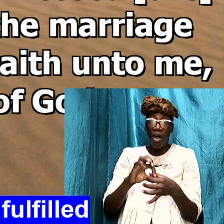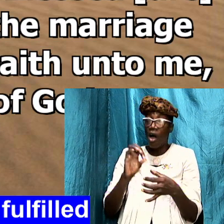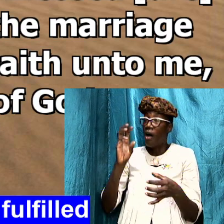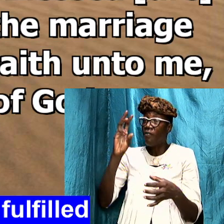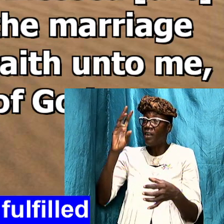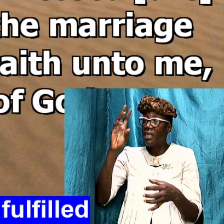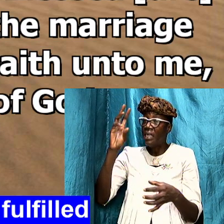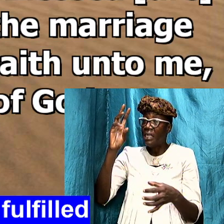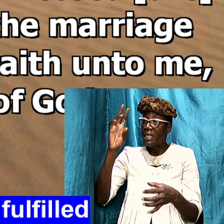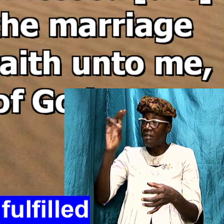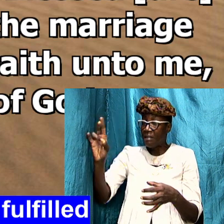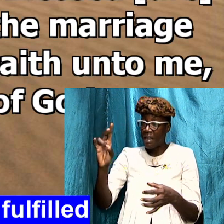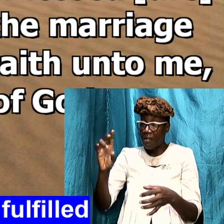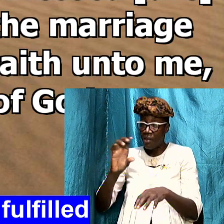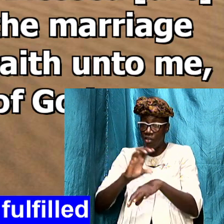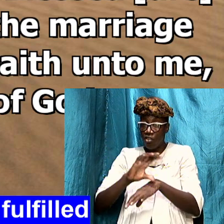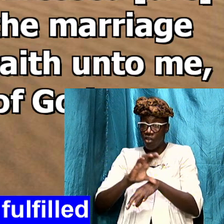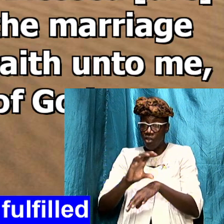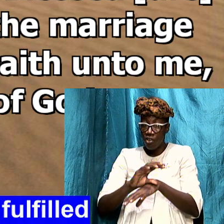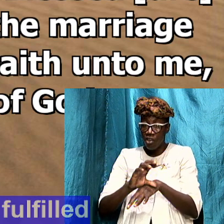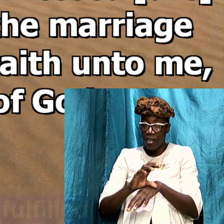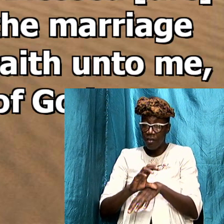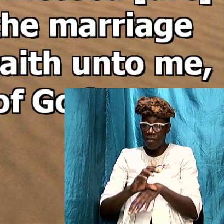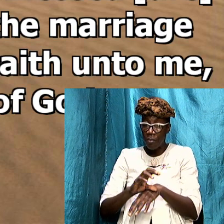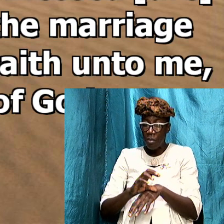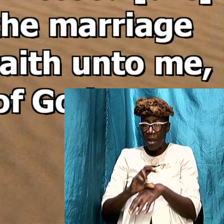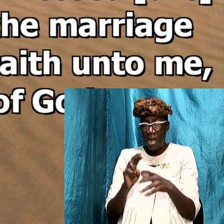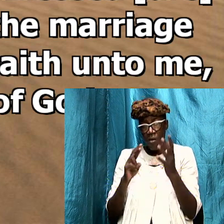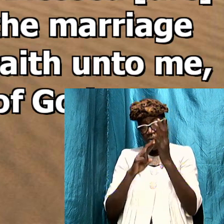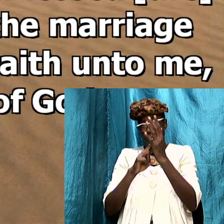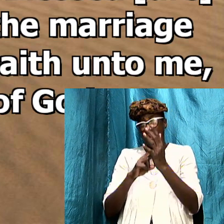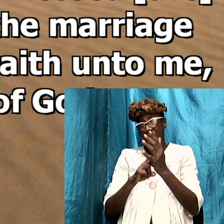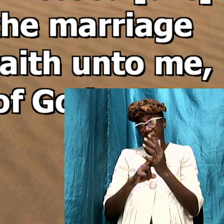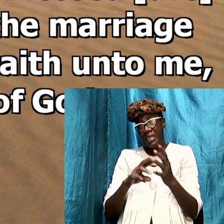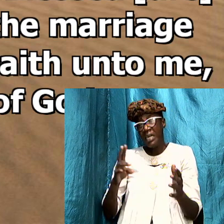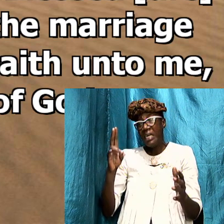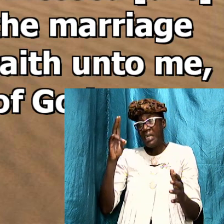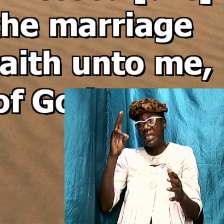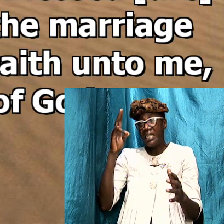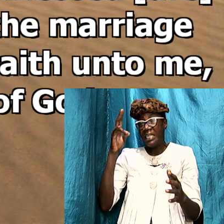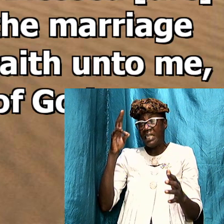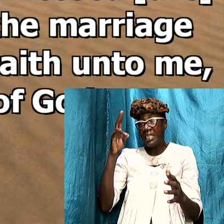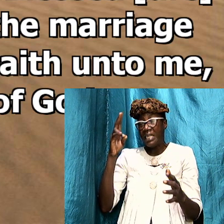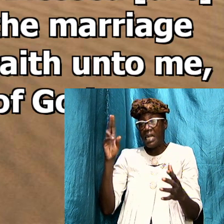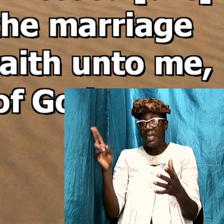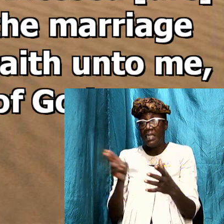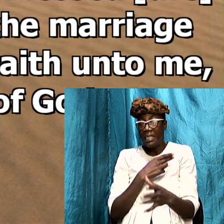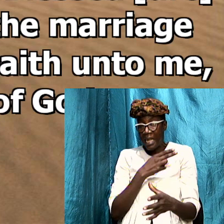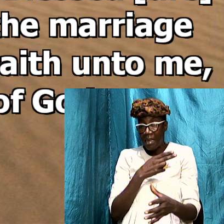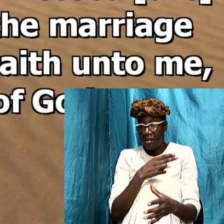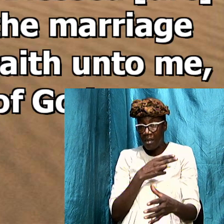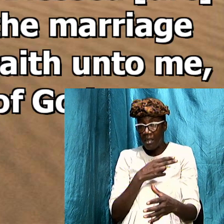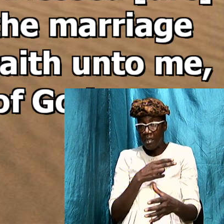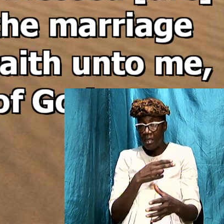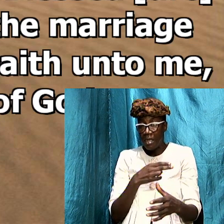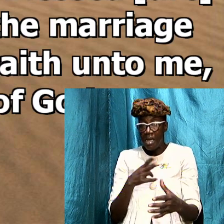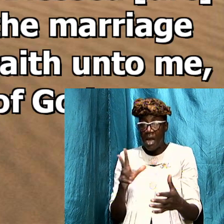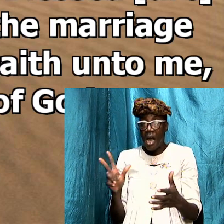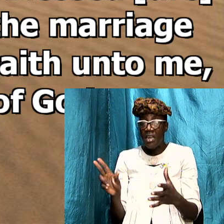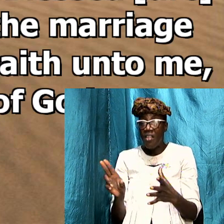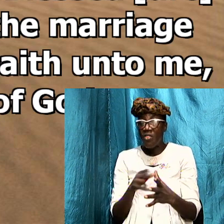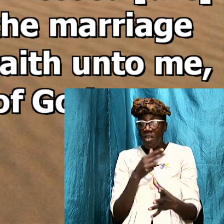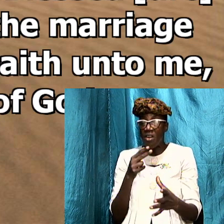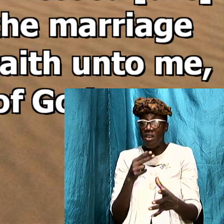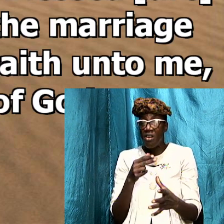John's time would represent the second of the seven churches and what happened in the third church out of the seven